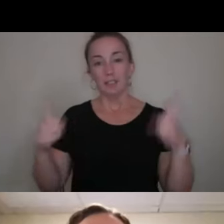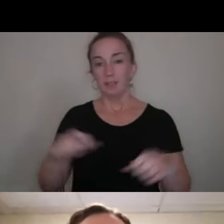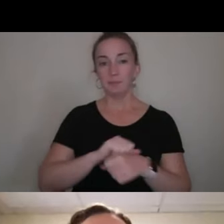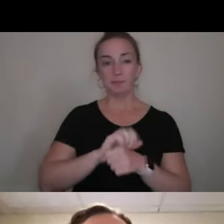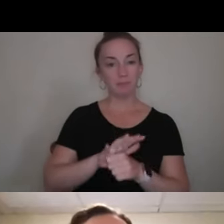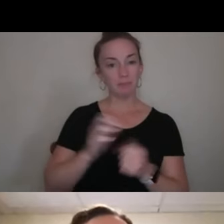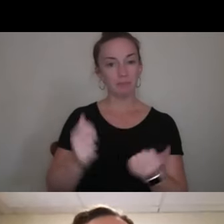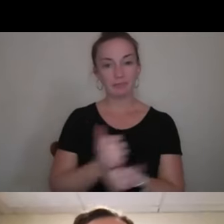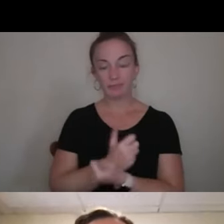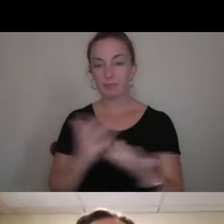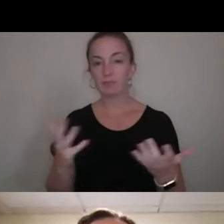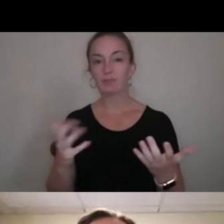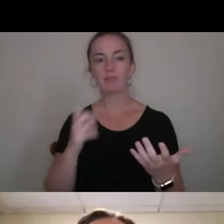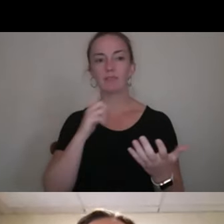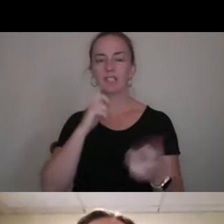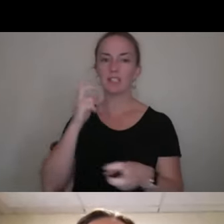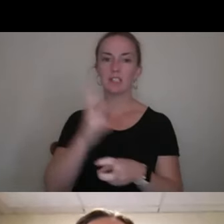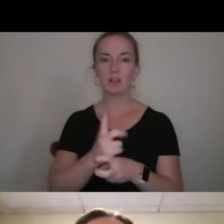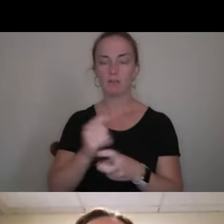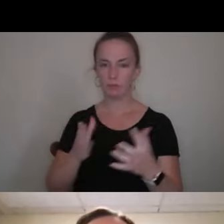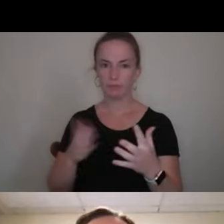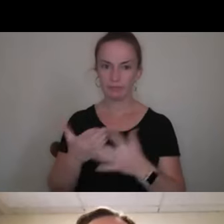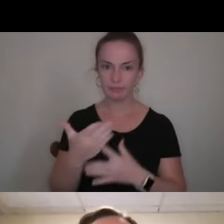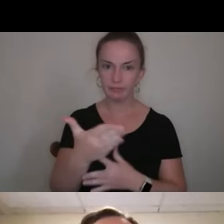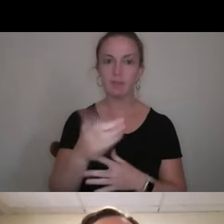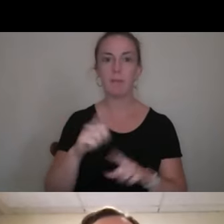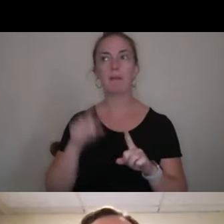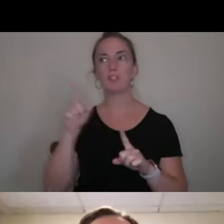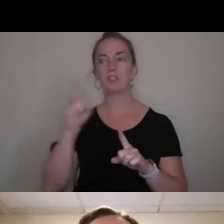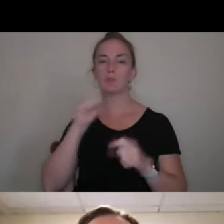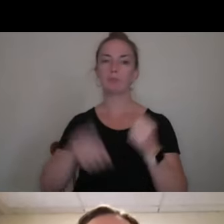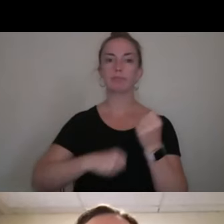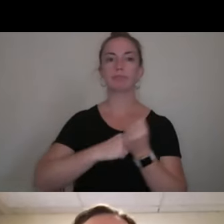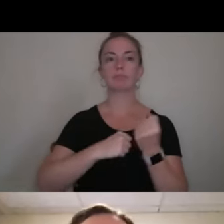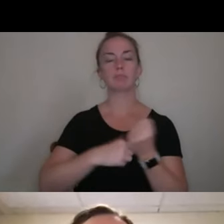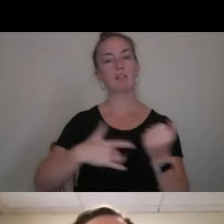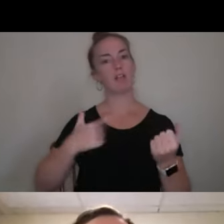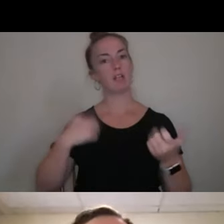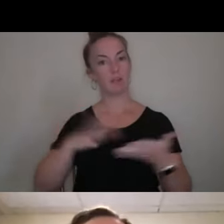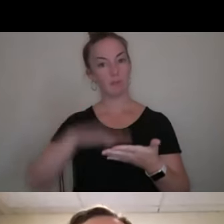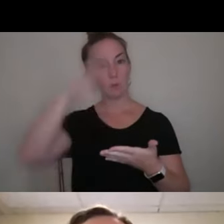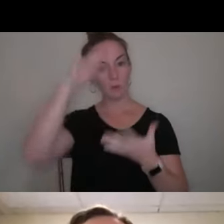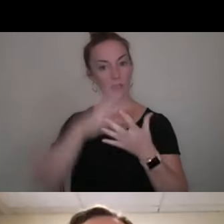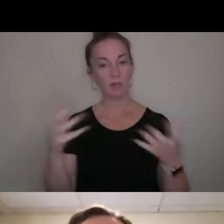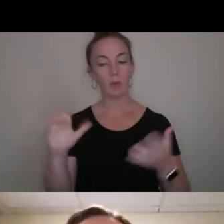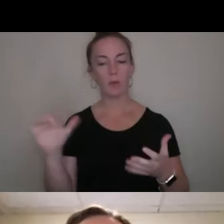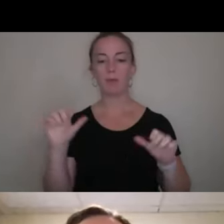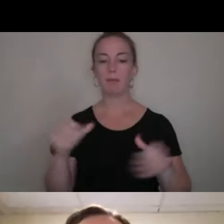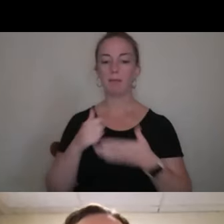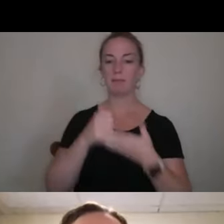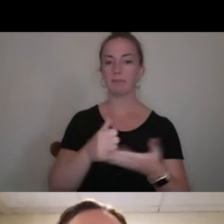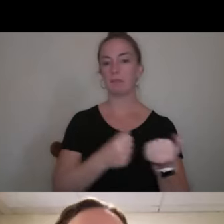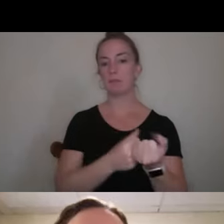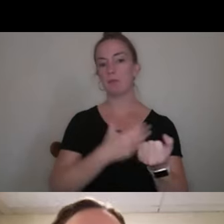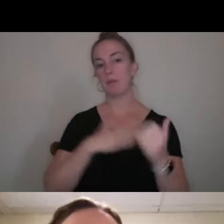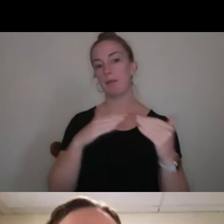all of that, it's been difficult to navigate, but she's been really supportive. And I feel like I've learned a lot as well and been able to support my peers.